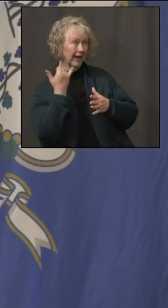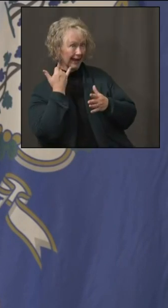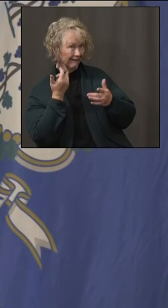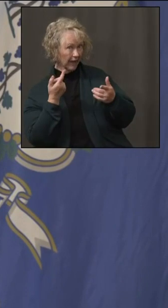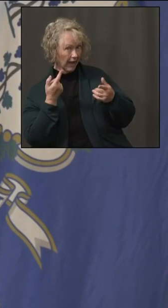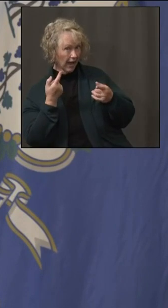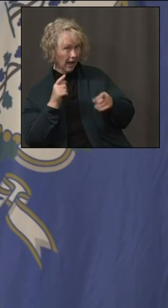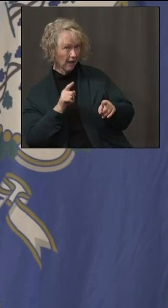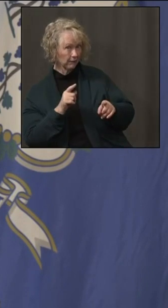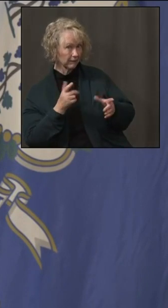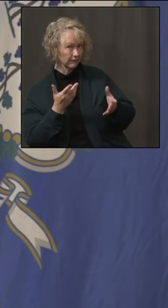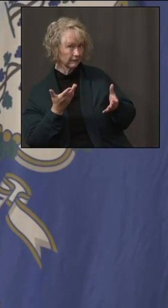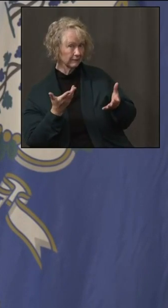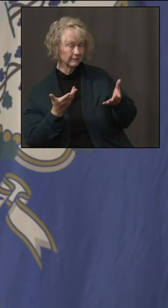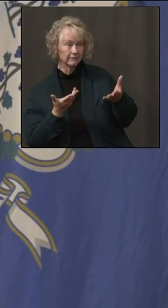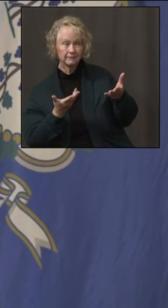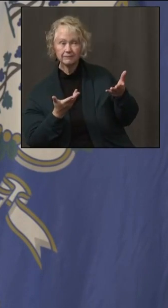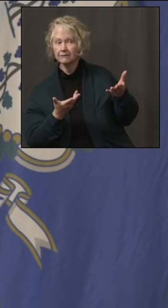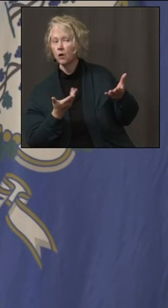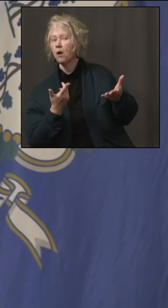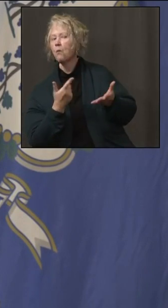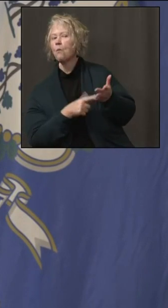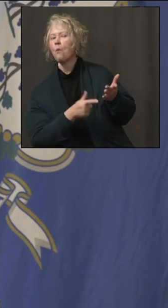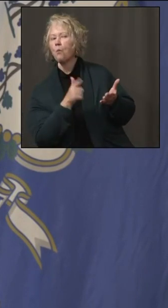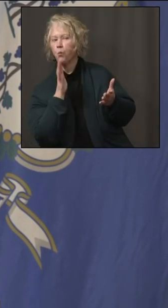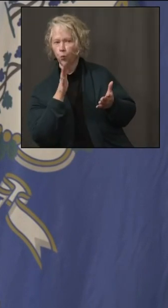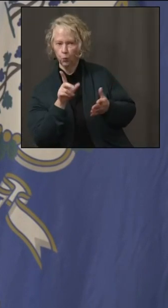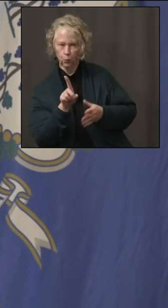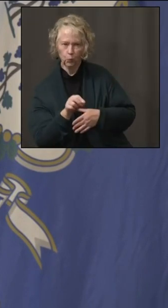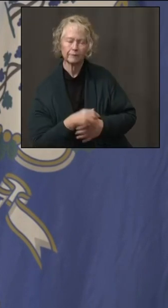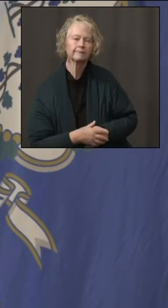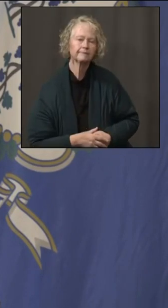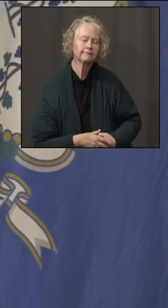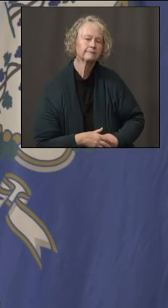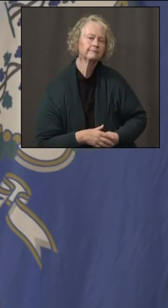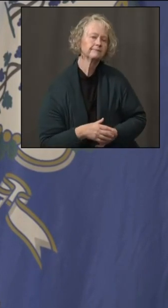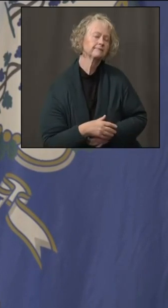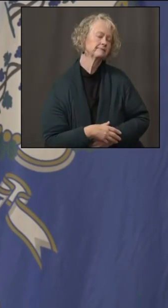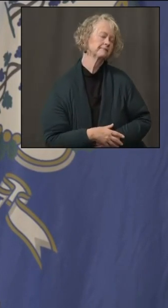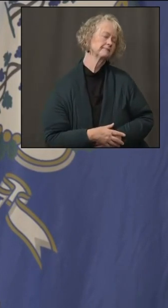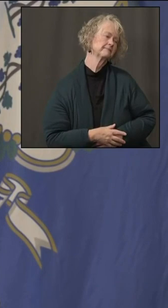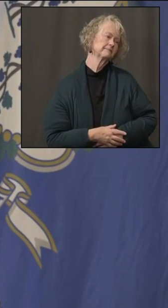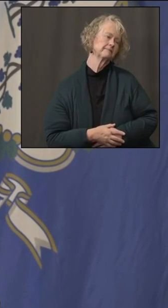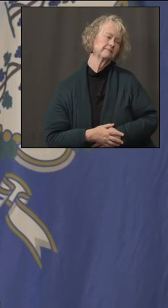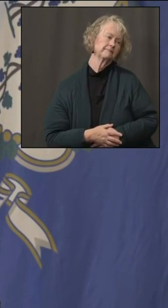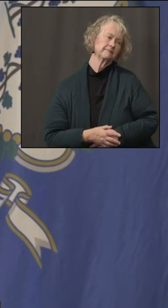happen tonight, you want to preview your reaction to what apparently is going to happen?